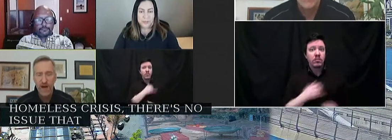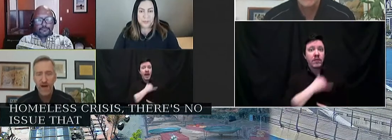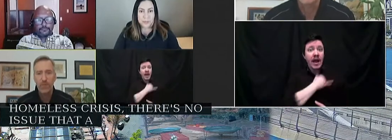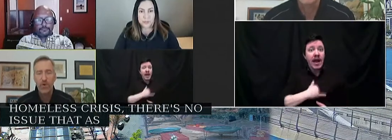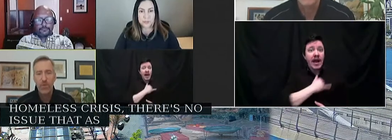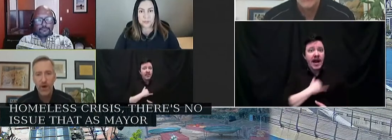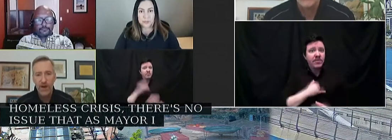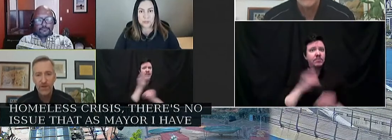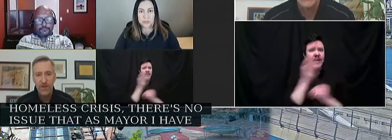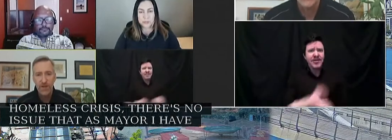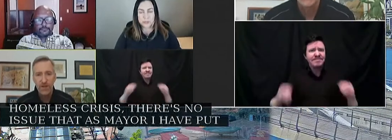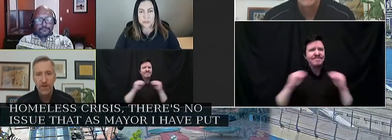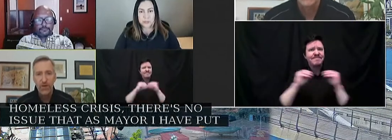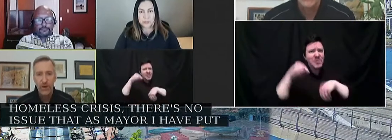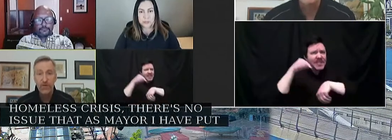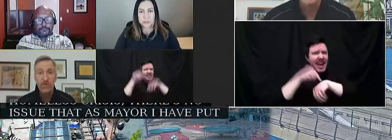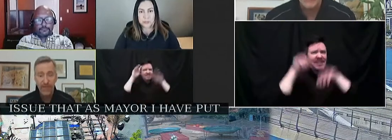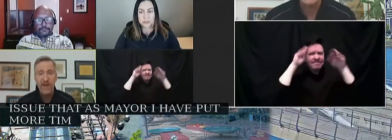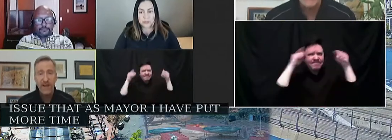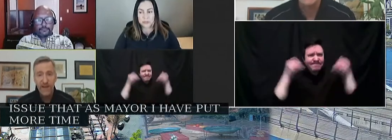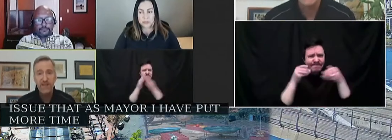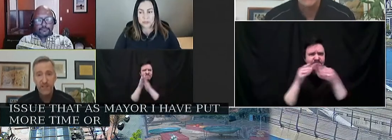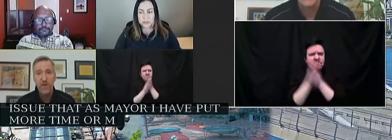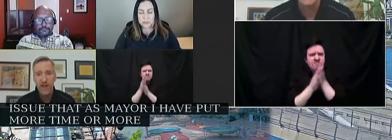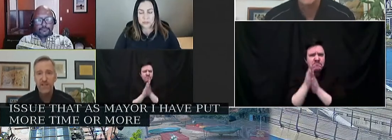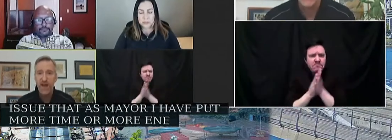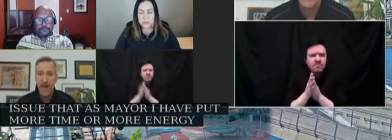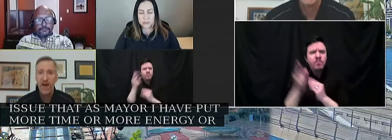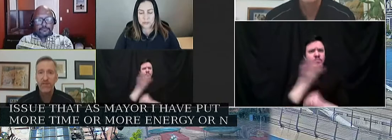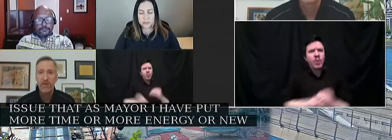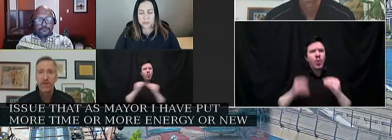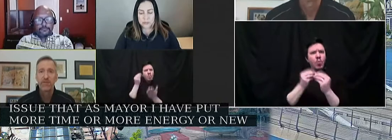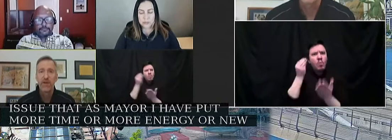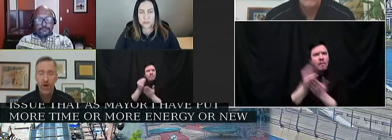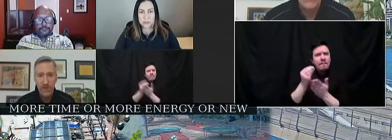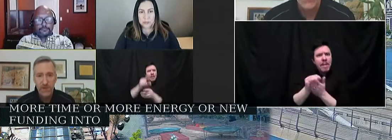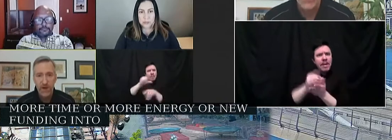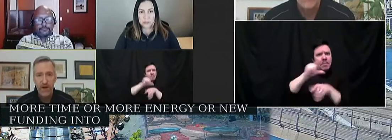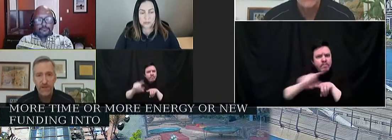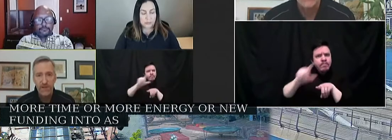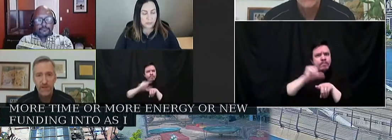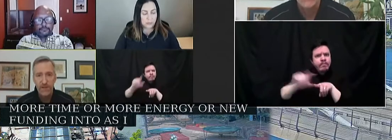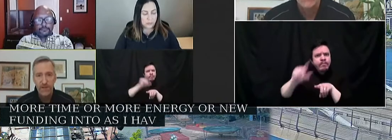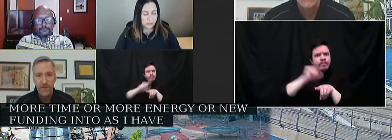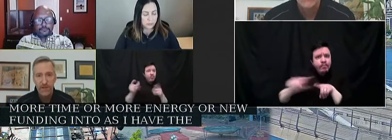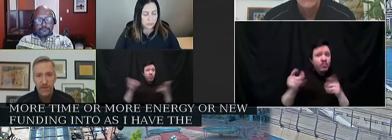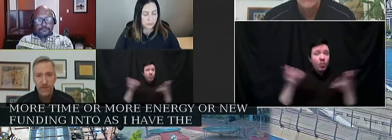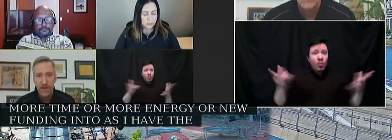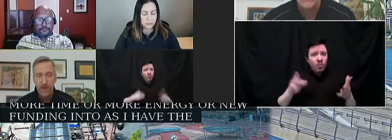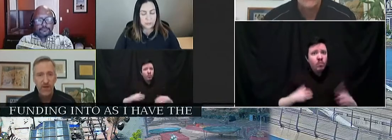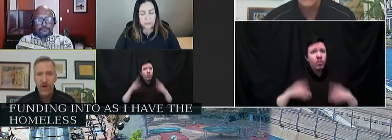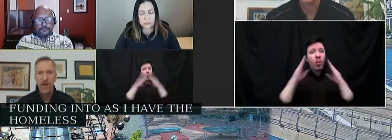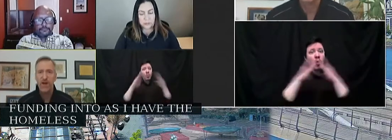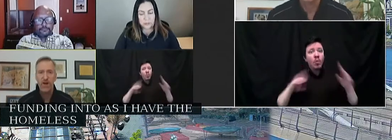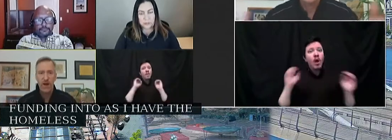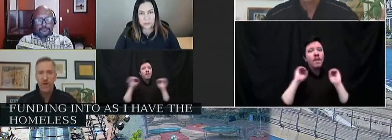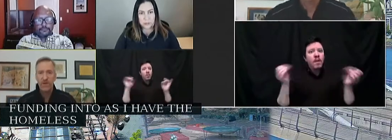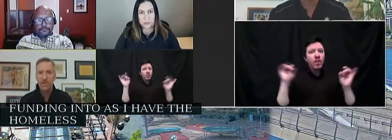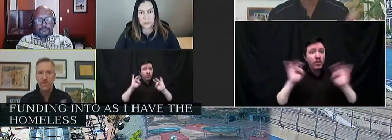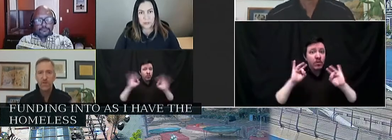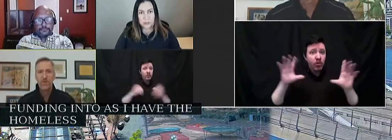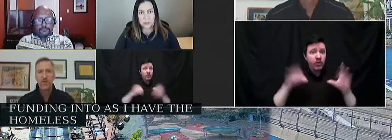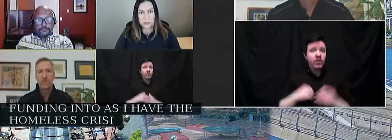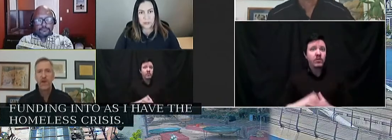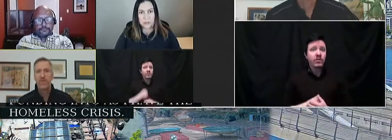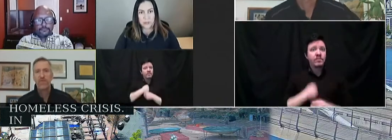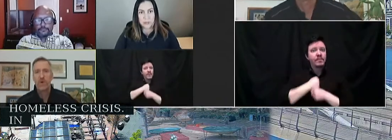put more time or more energy or new funding into as I have the homeless crisis and creating not